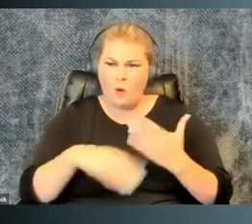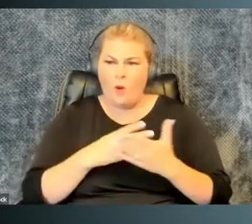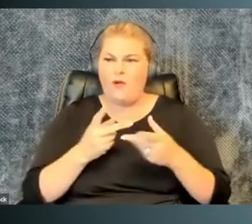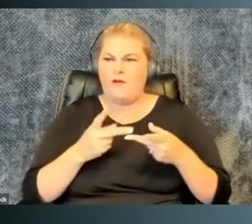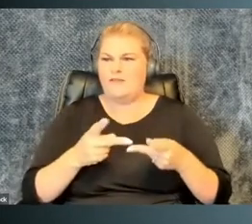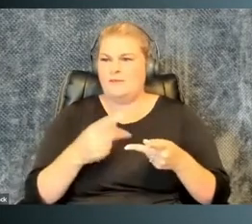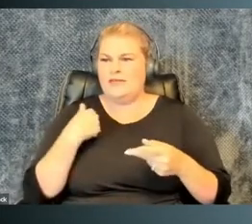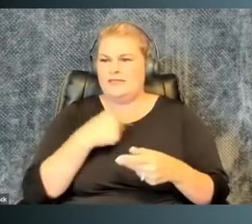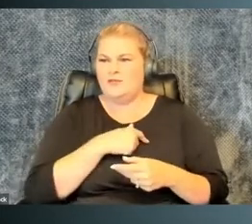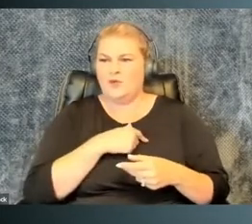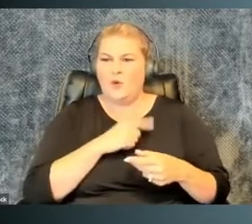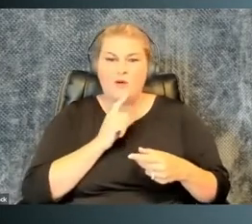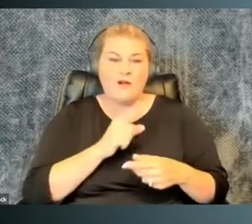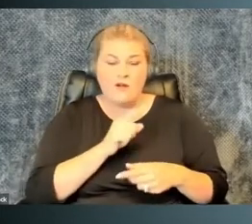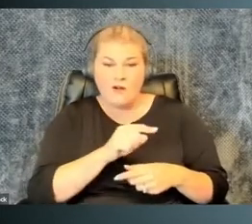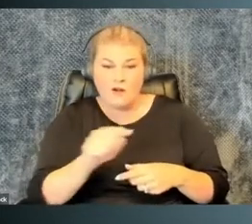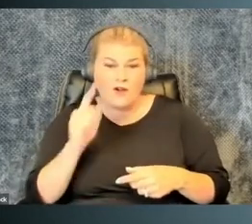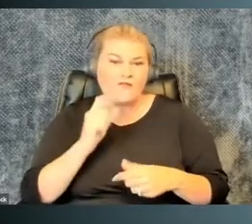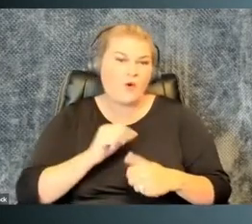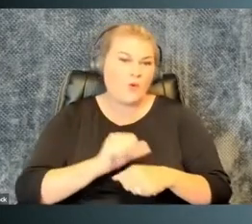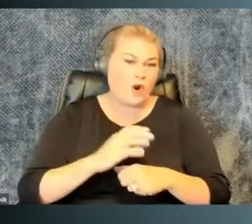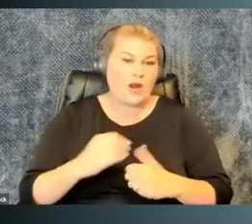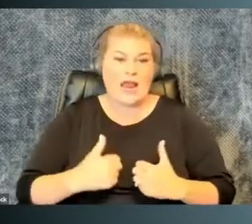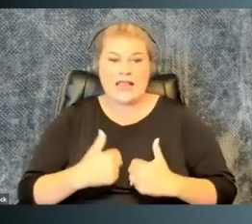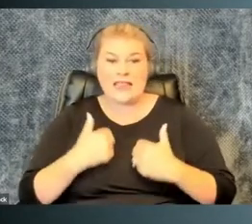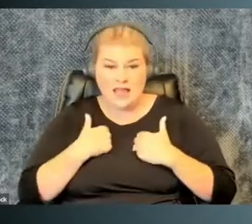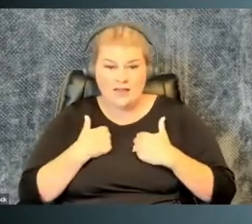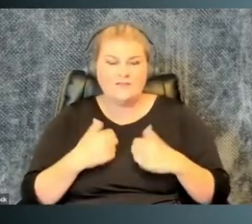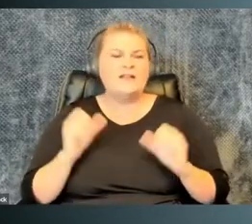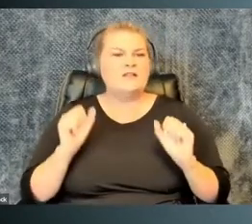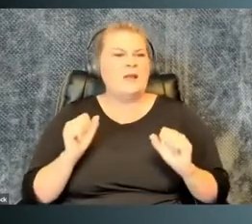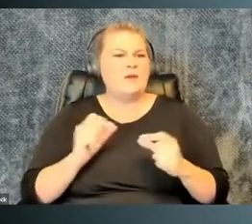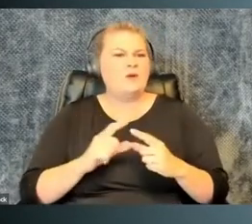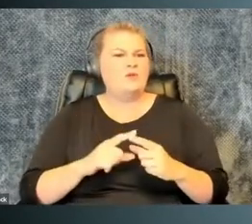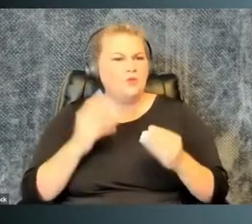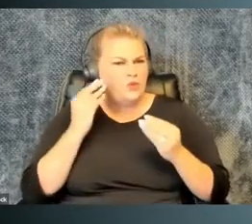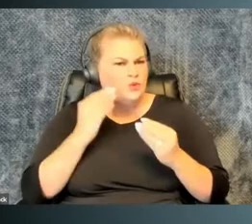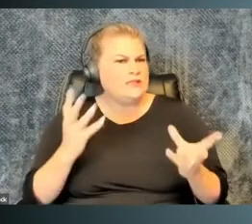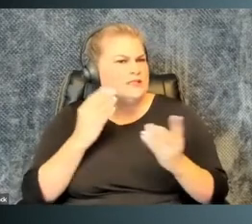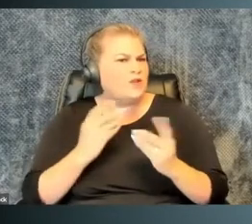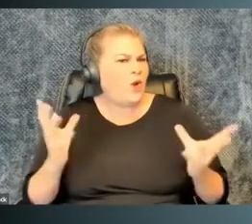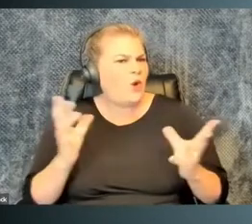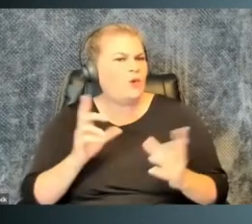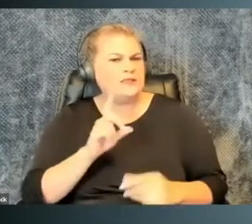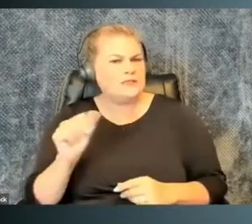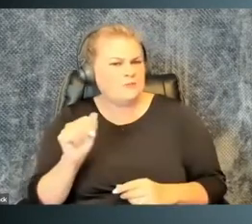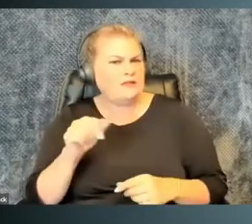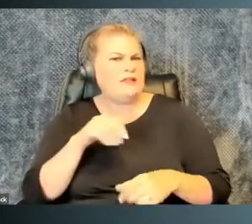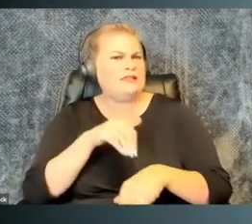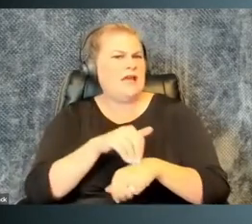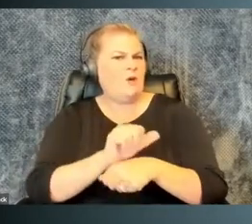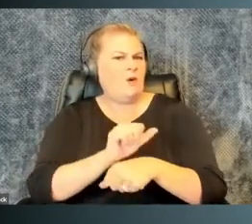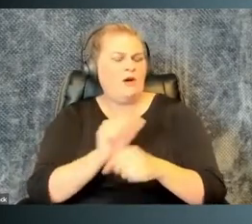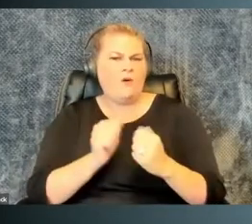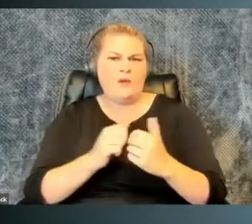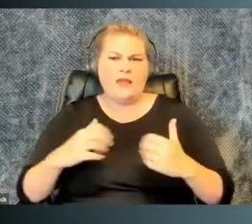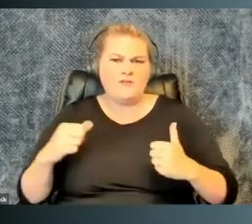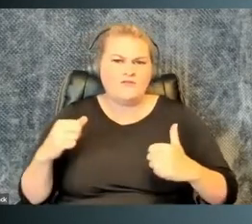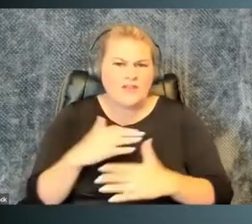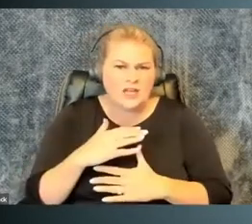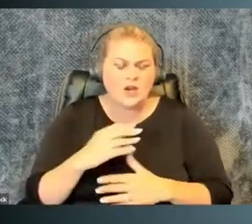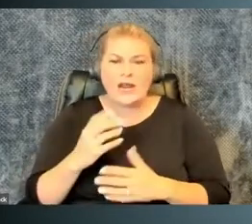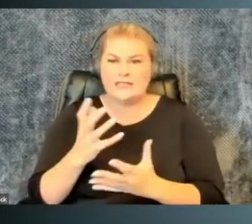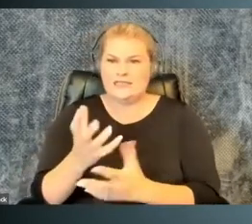disabled in all the places we are for work and life, to be able to disclose disabilities